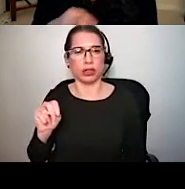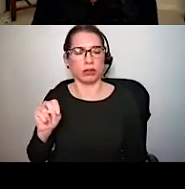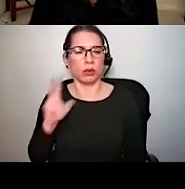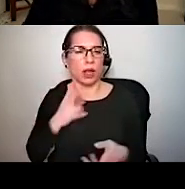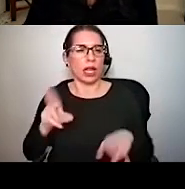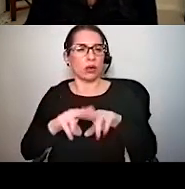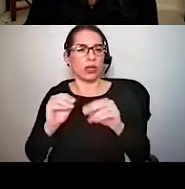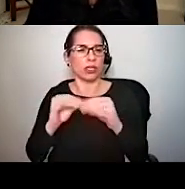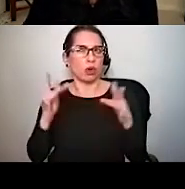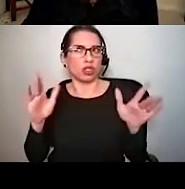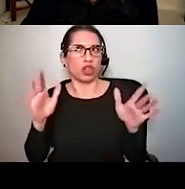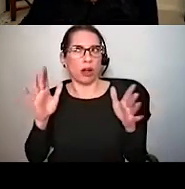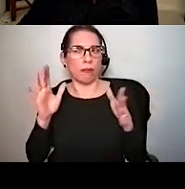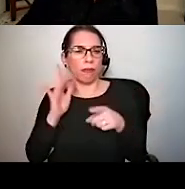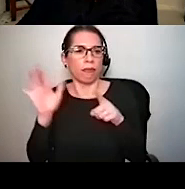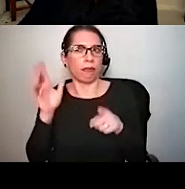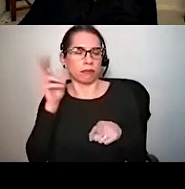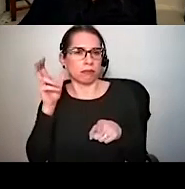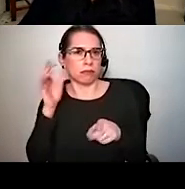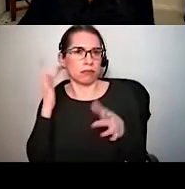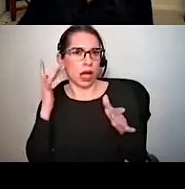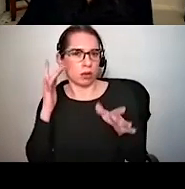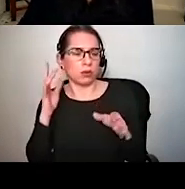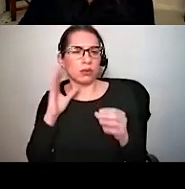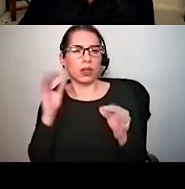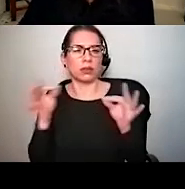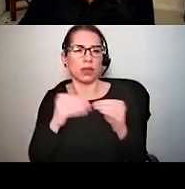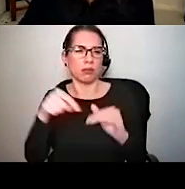And we'll get into a bit more, we'll get into that in a bit more detail shortly.